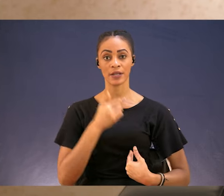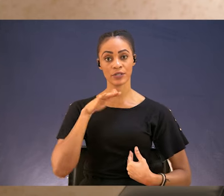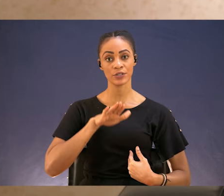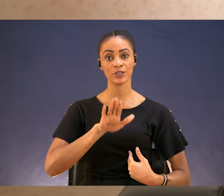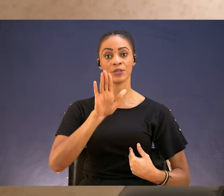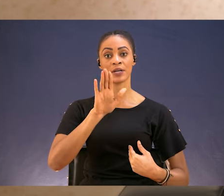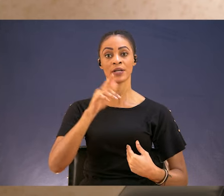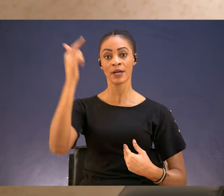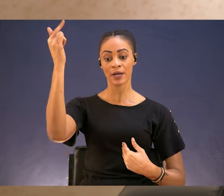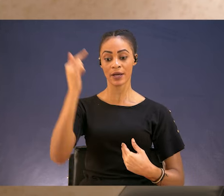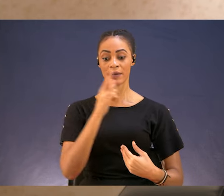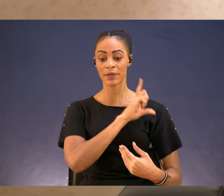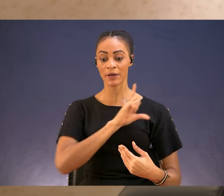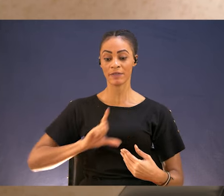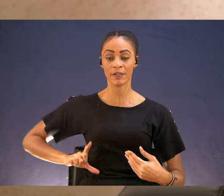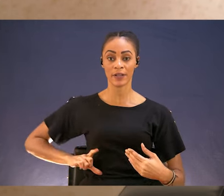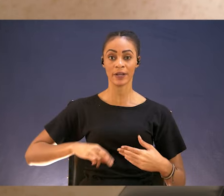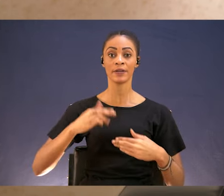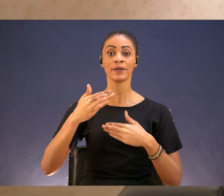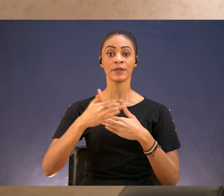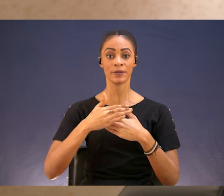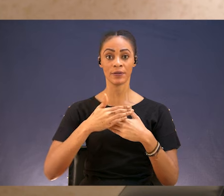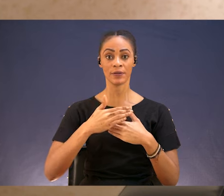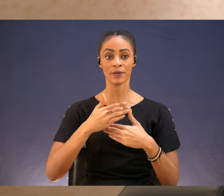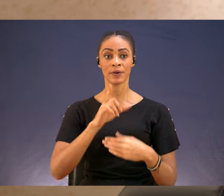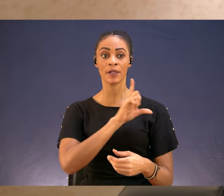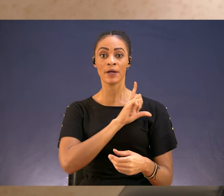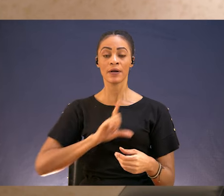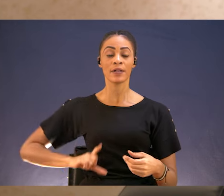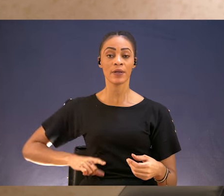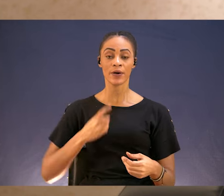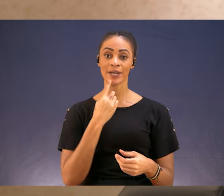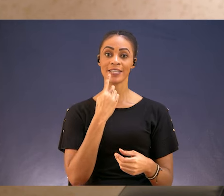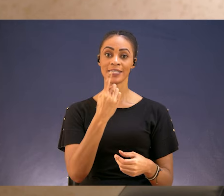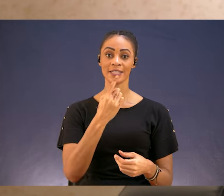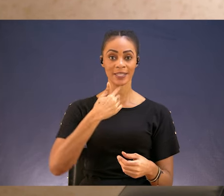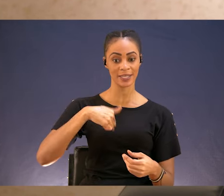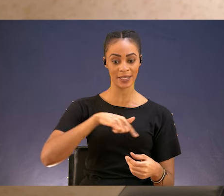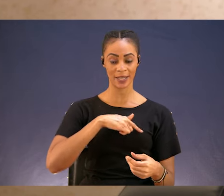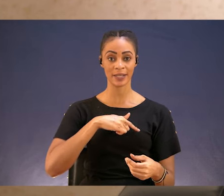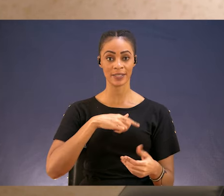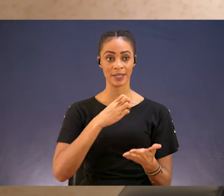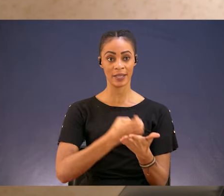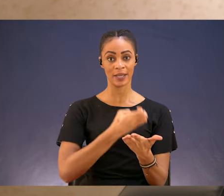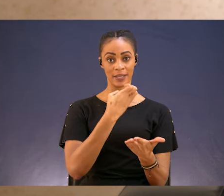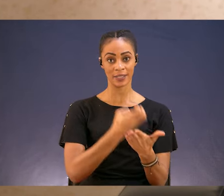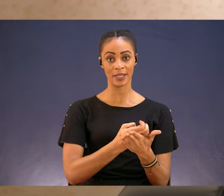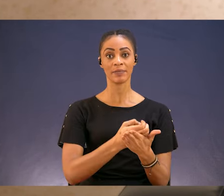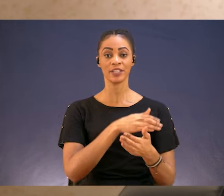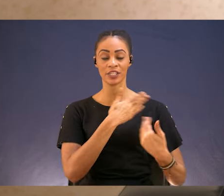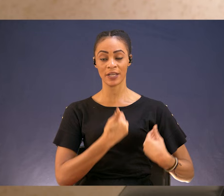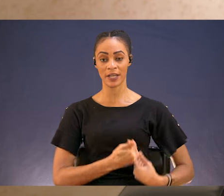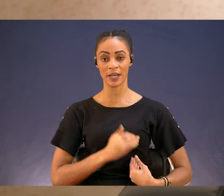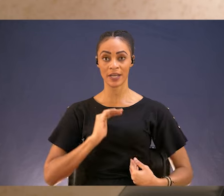coming of the Lord is at hand. The Lord here is telling us that we need to establish our hearts